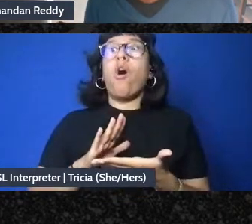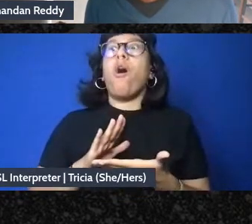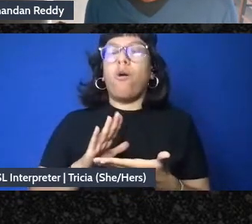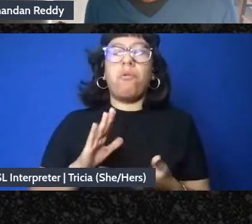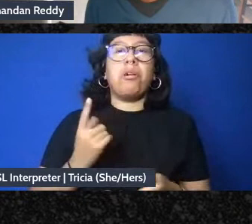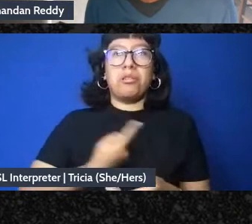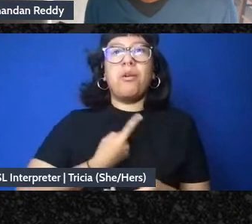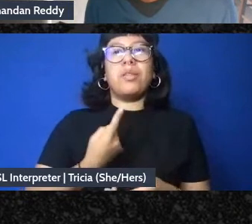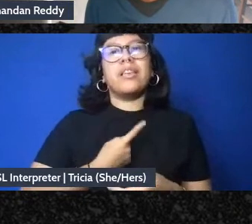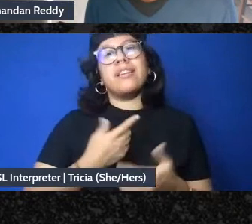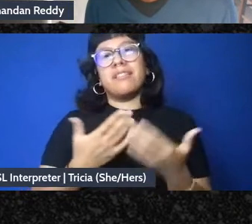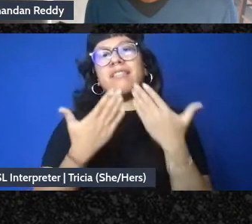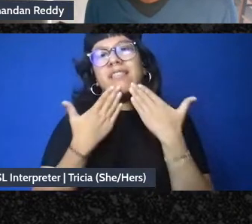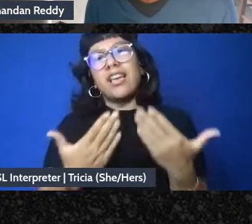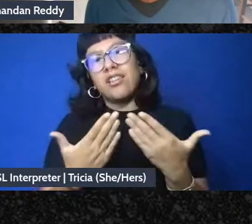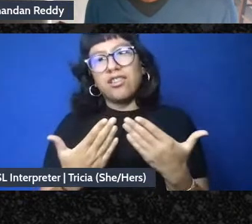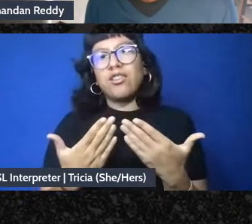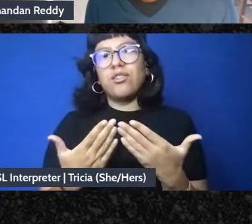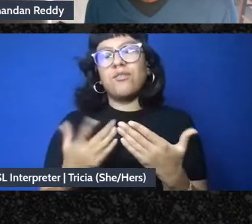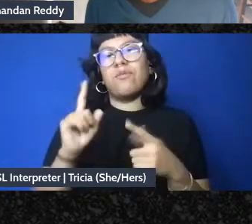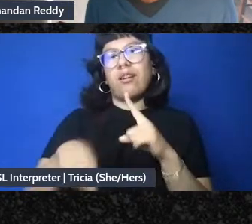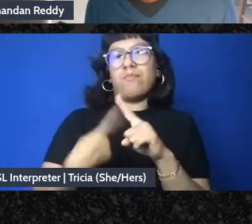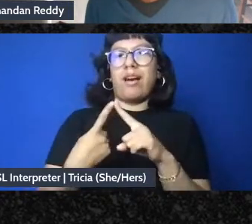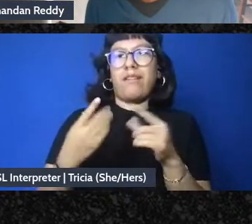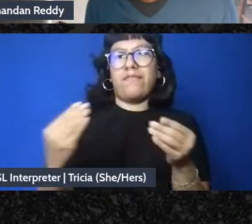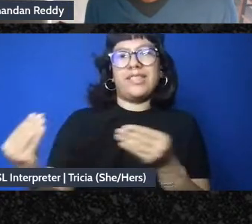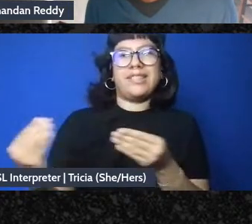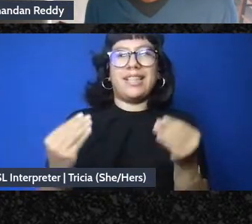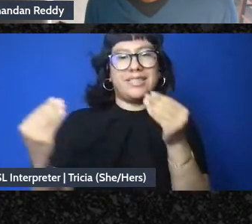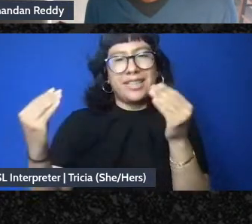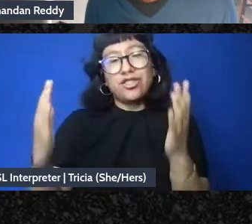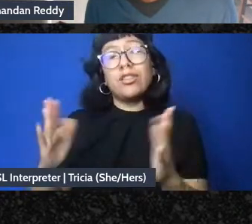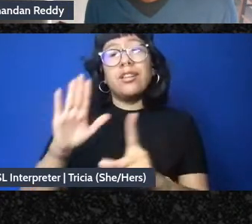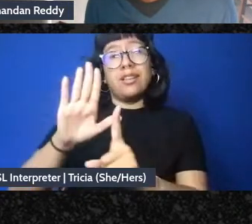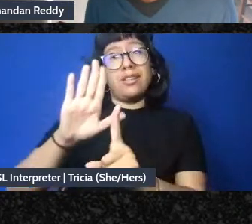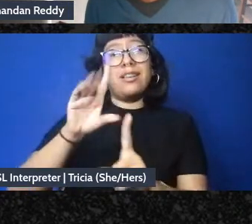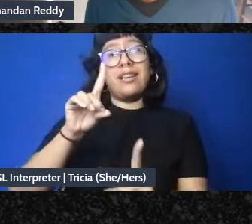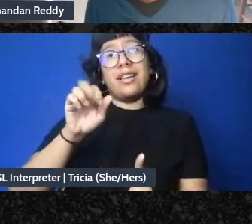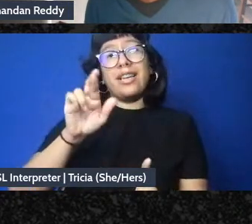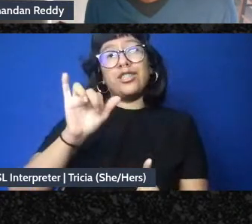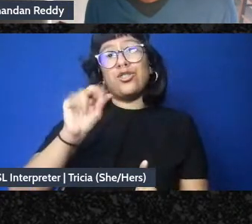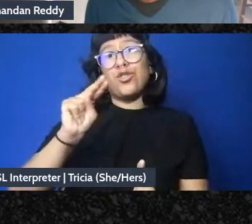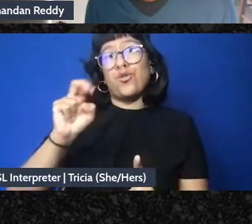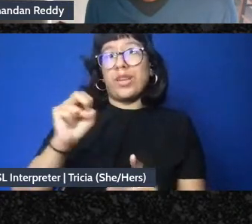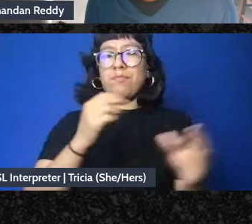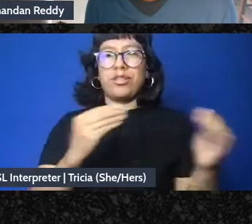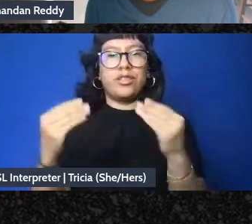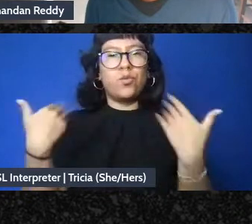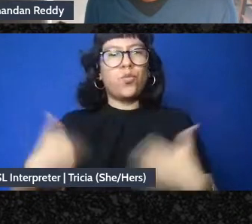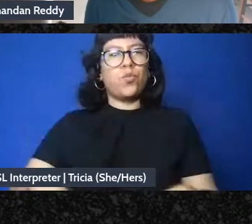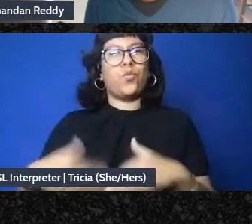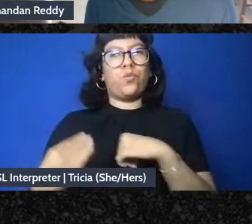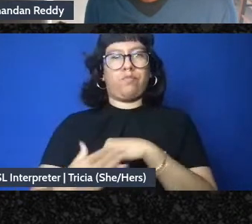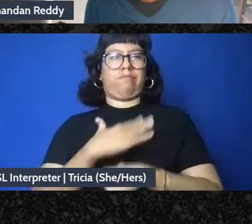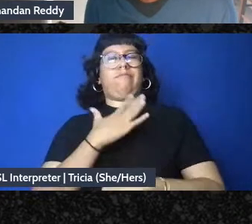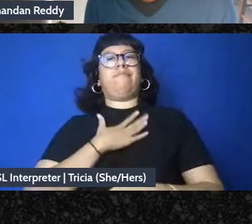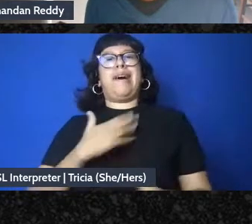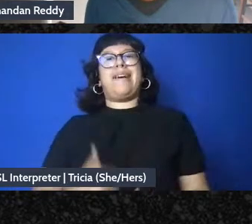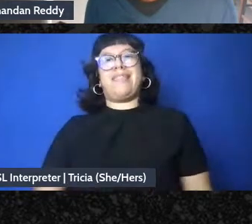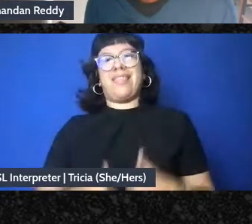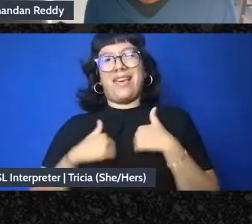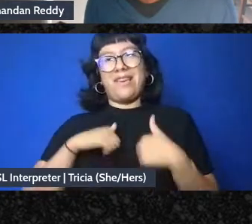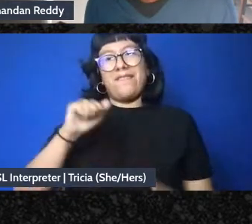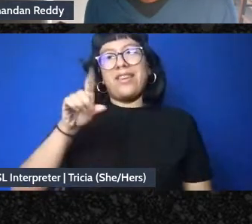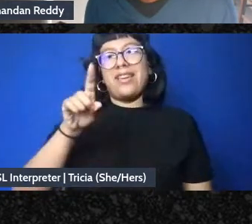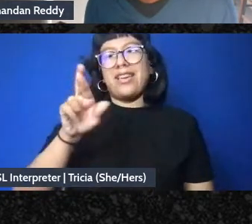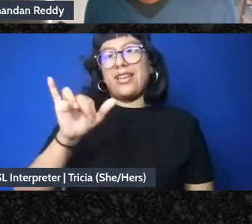echo what you said about facilitation because Adrian's facilitation prowess changed my life when Adrian co